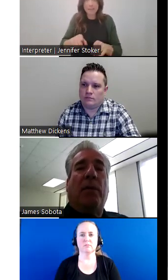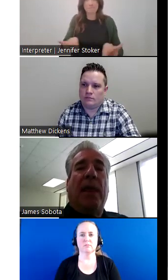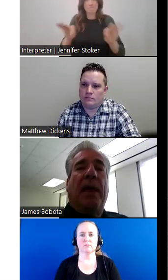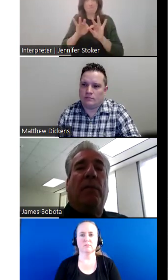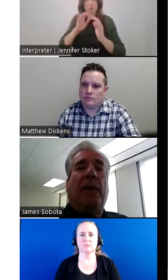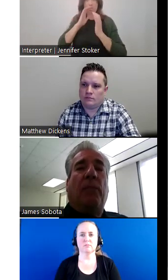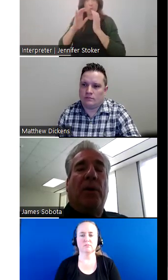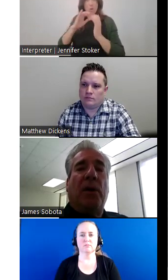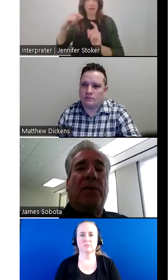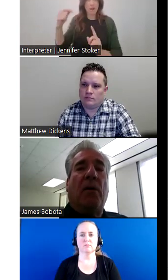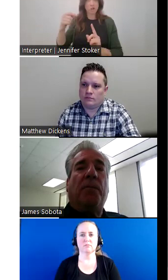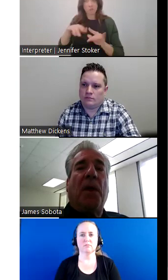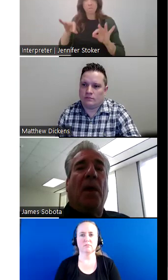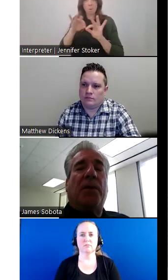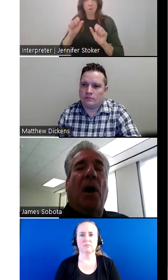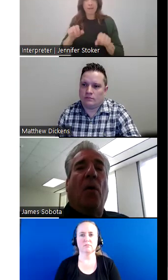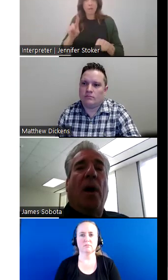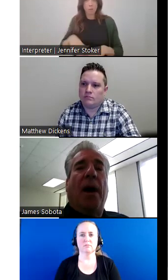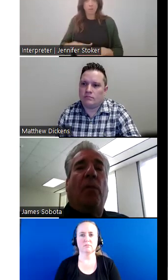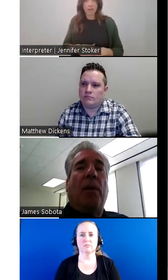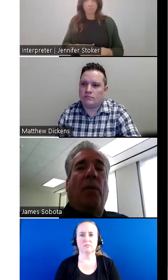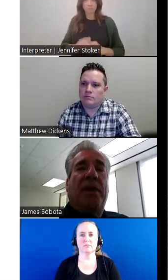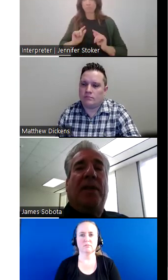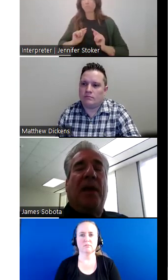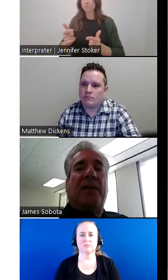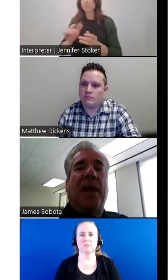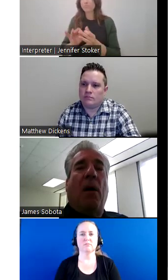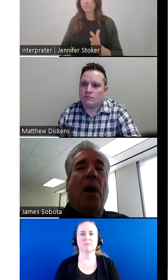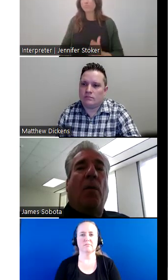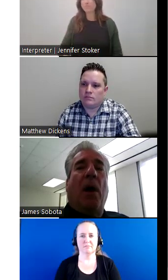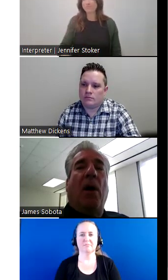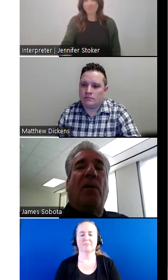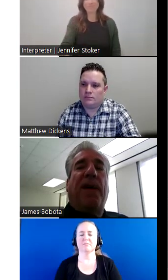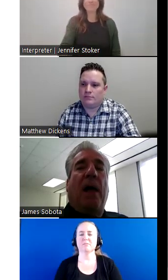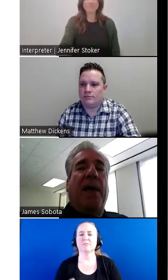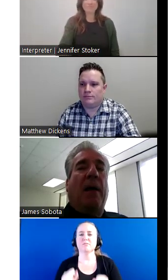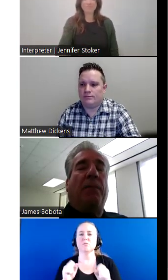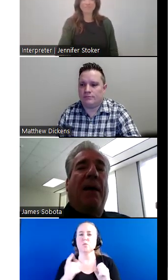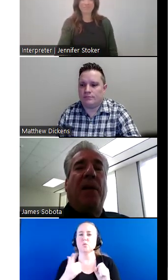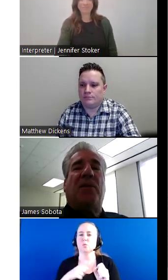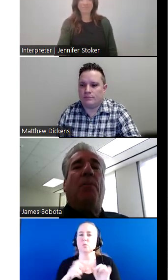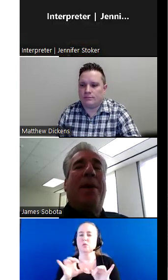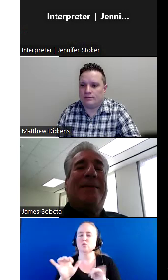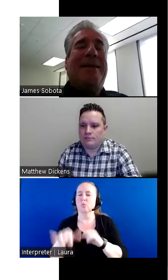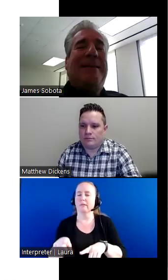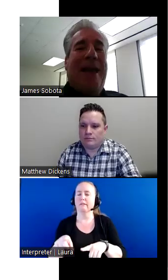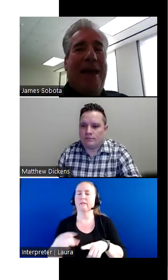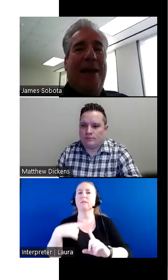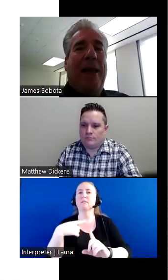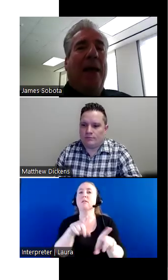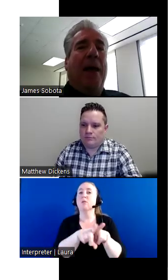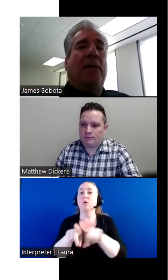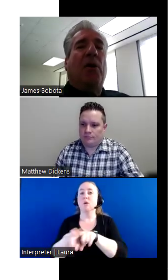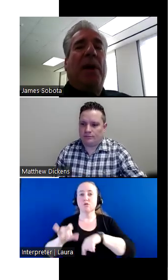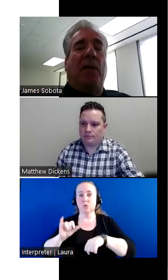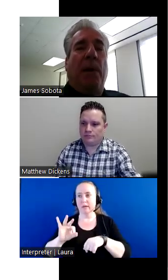important that, that we do so. So, uh, we, we did this. Now, we also found out if it's a busy day,